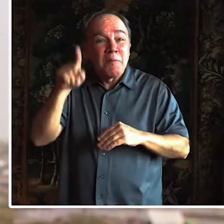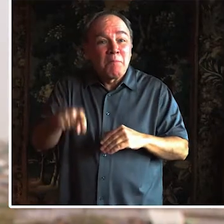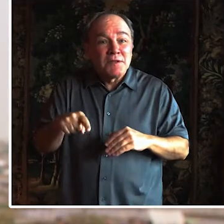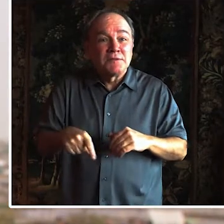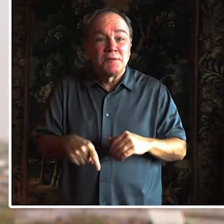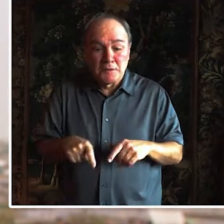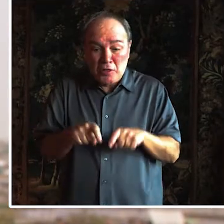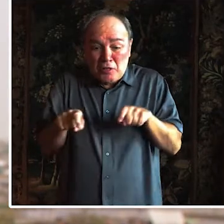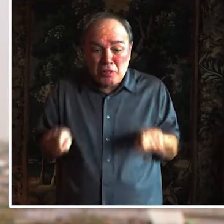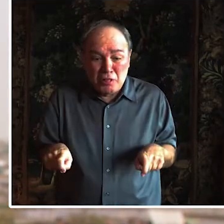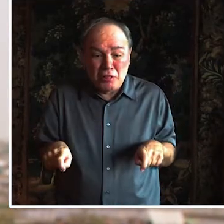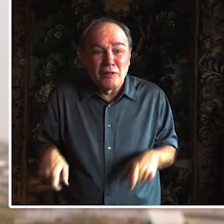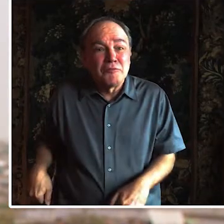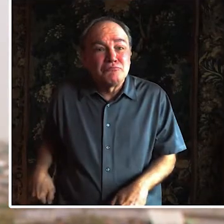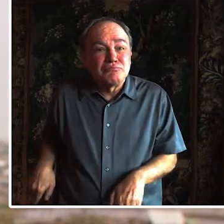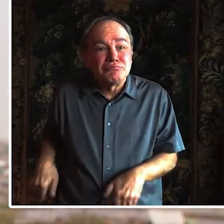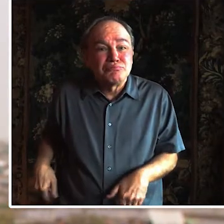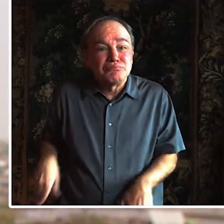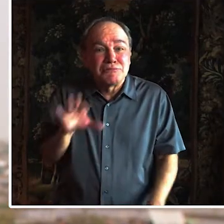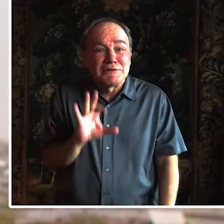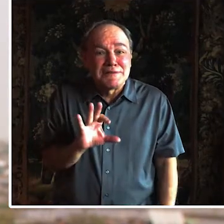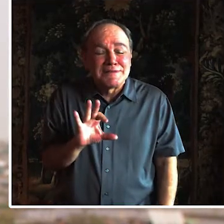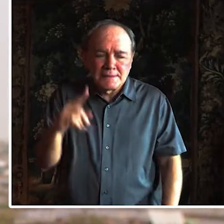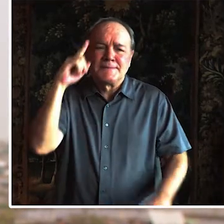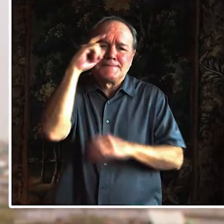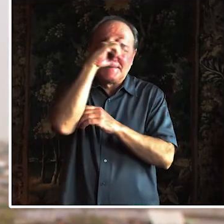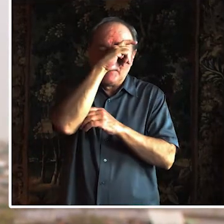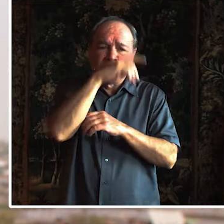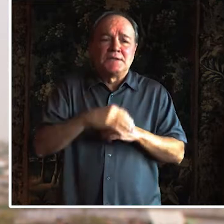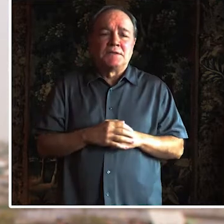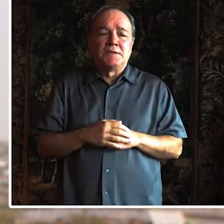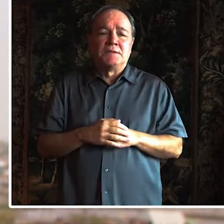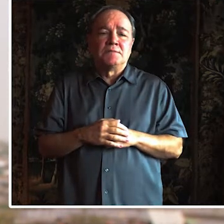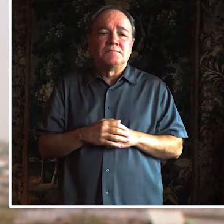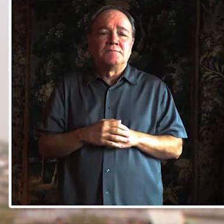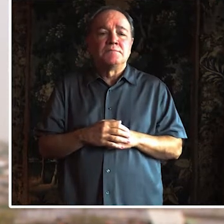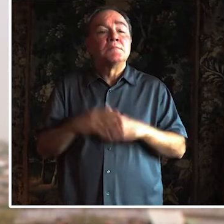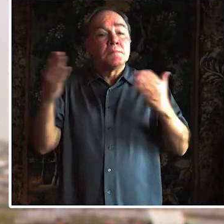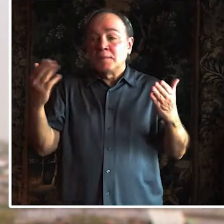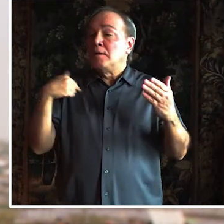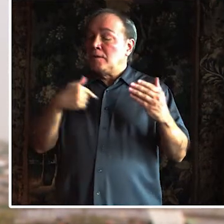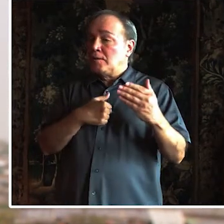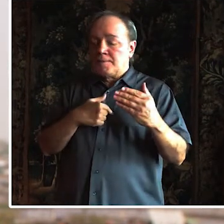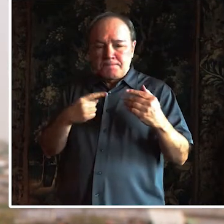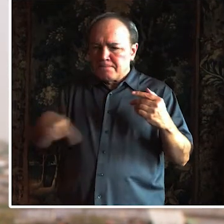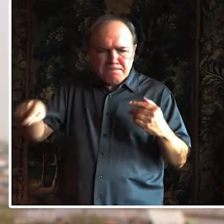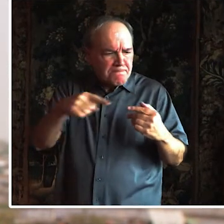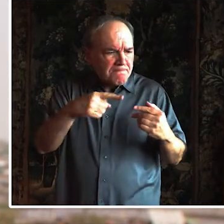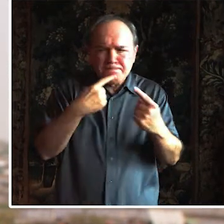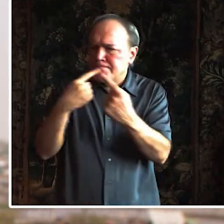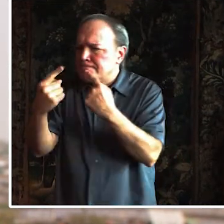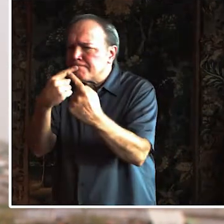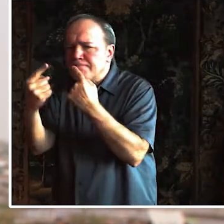We came to a certain census that why can't we do a trial pilot of a latrine